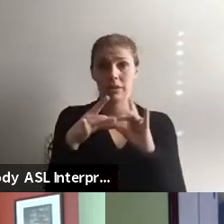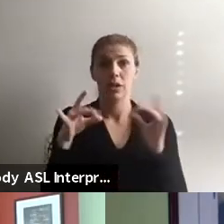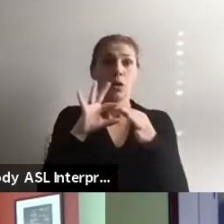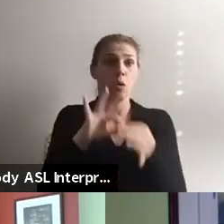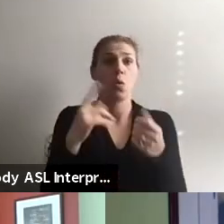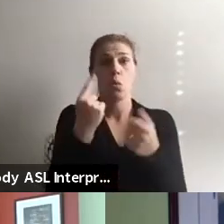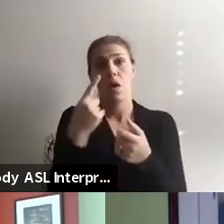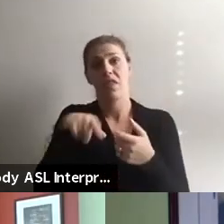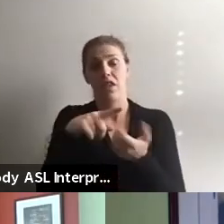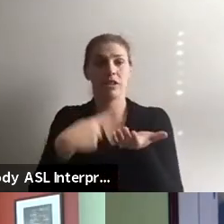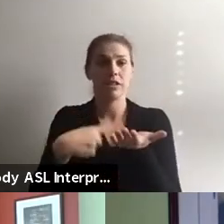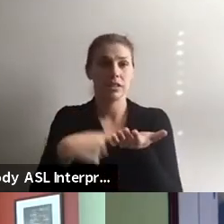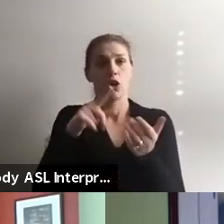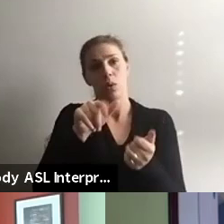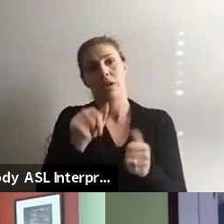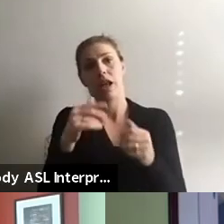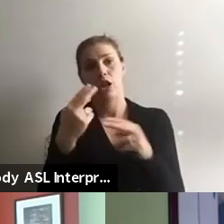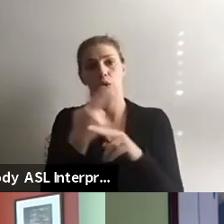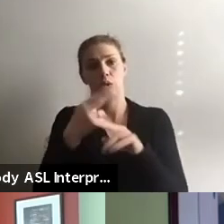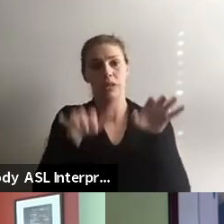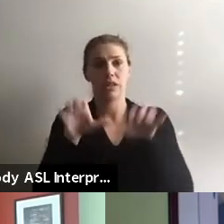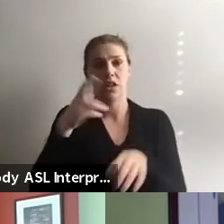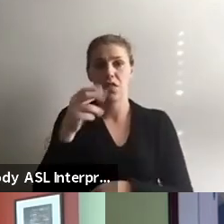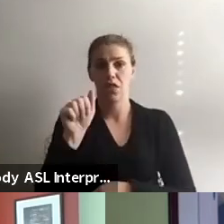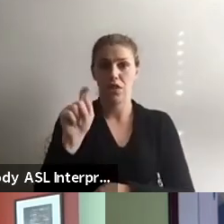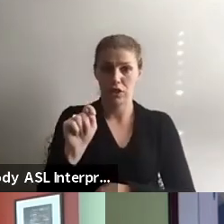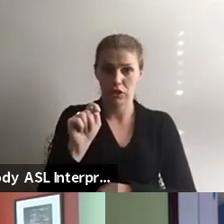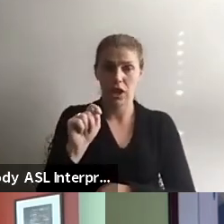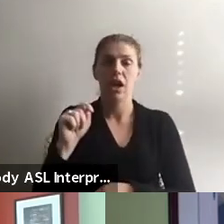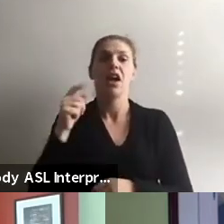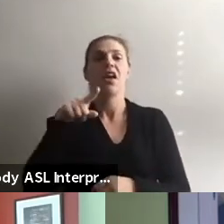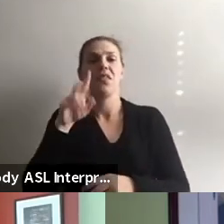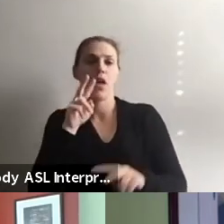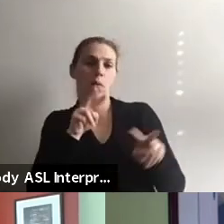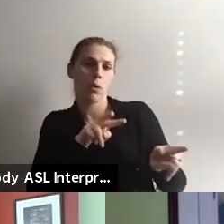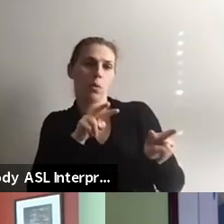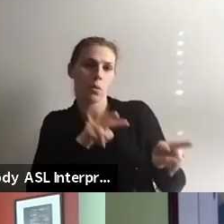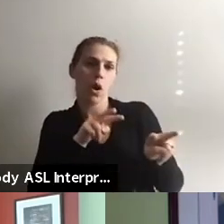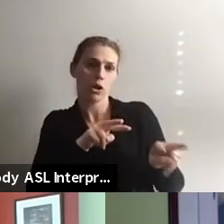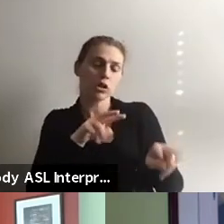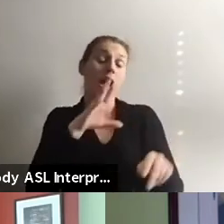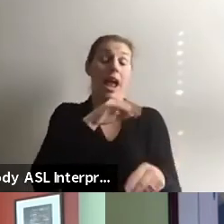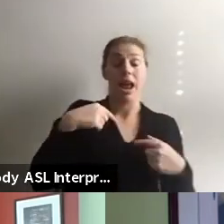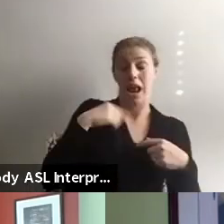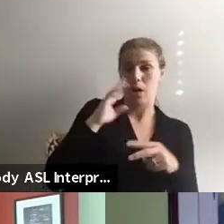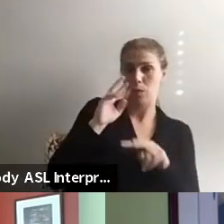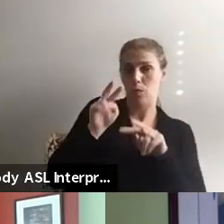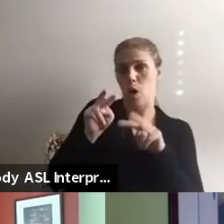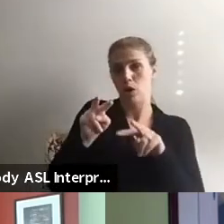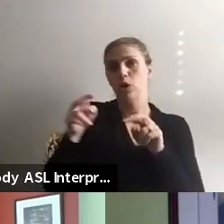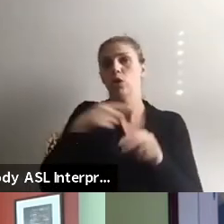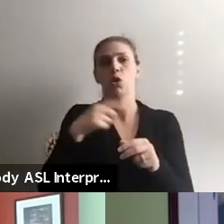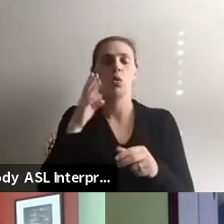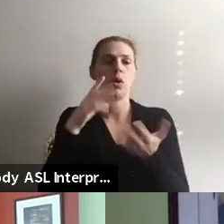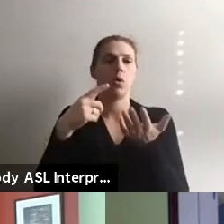are talking about, you are more than welcome to enter those in the chat box, and they will be keeping an eye on them, as will myself, and we will get to those